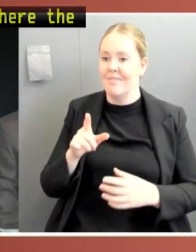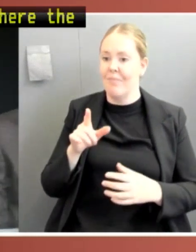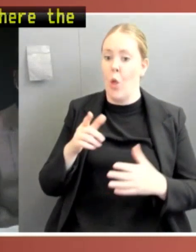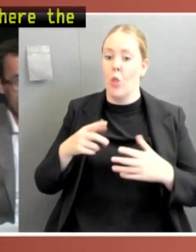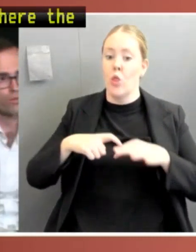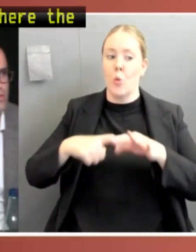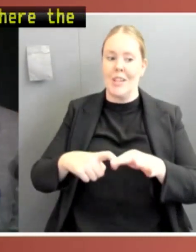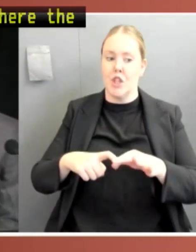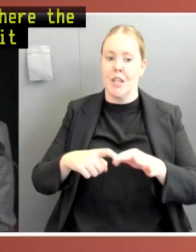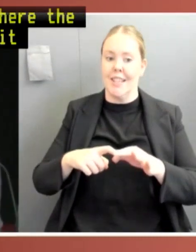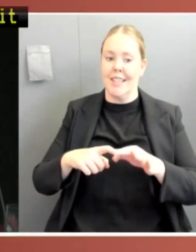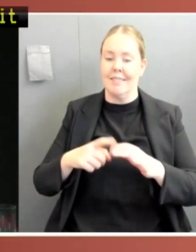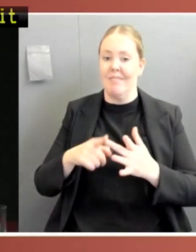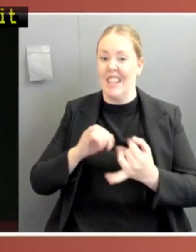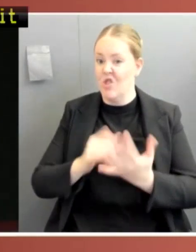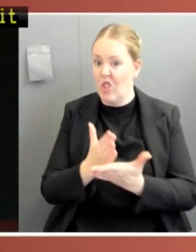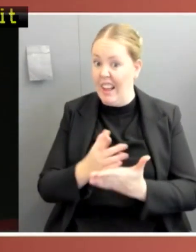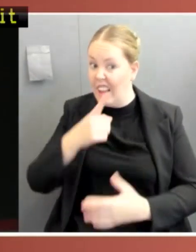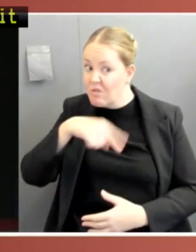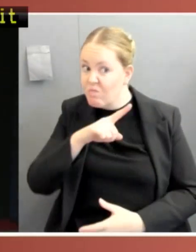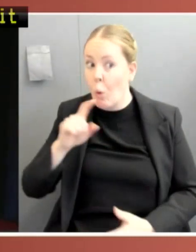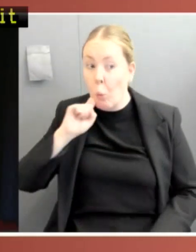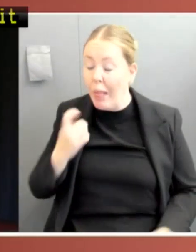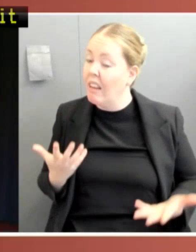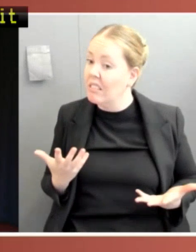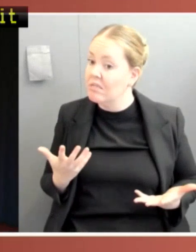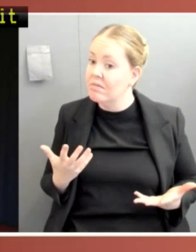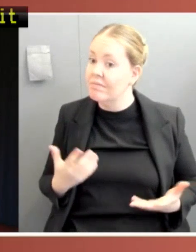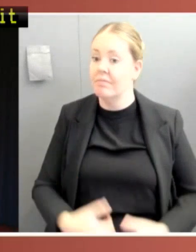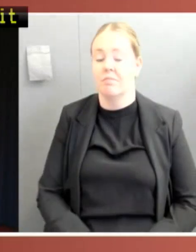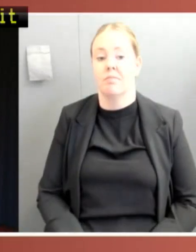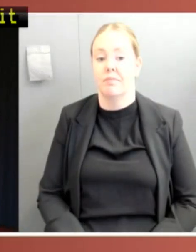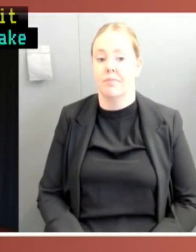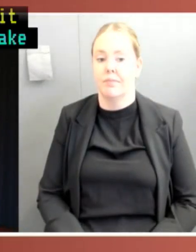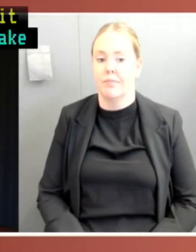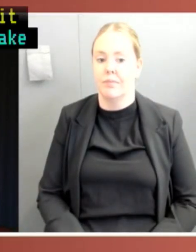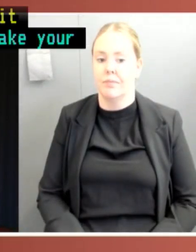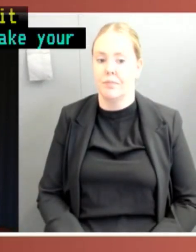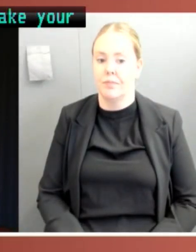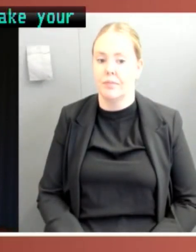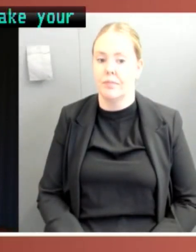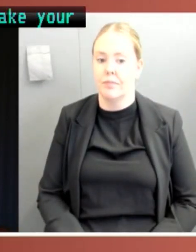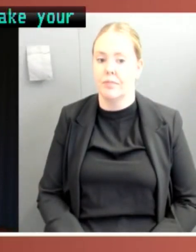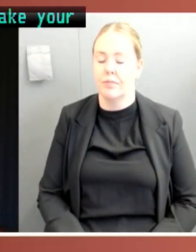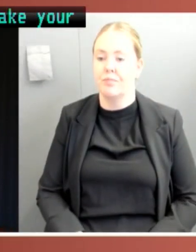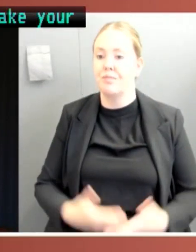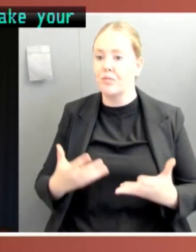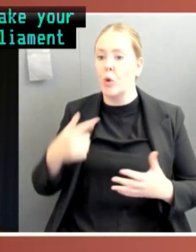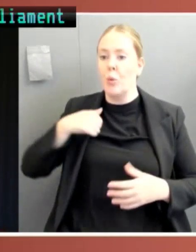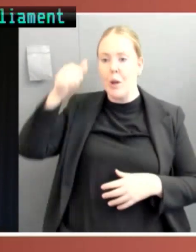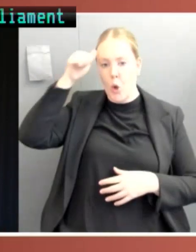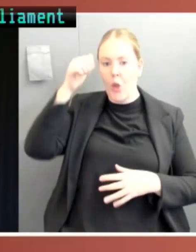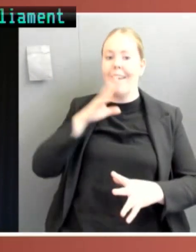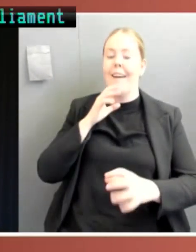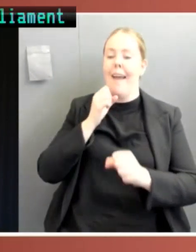Yeah, I agree with And I'd say also, take your point that, you we say parliament should reassert its role. know, often governments dominate parliament. The executive dominates parliament. Parliament is in a